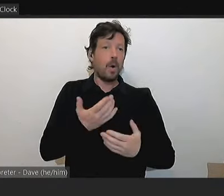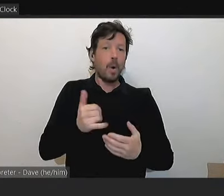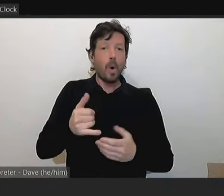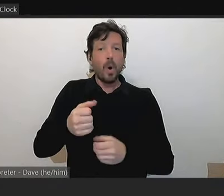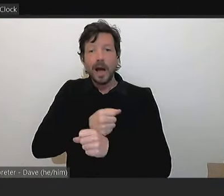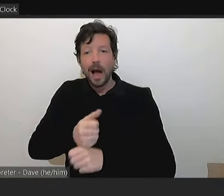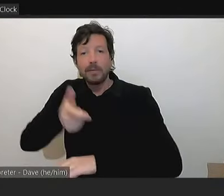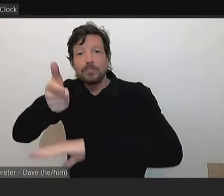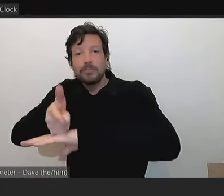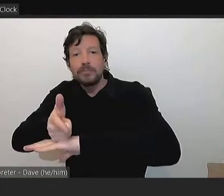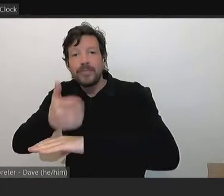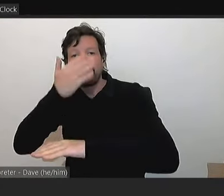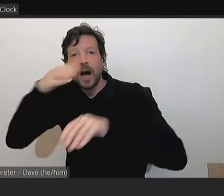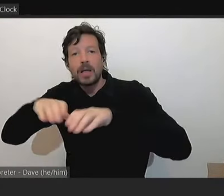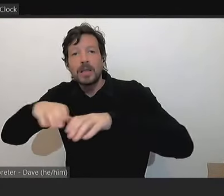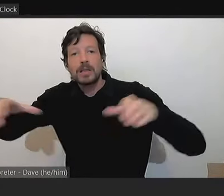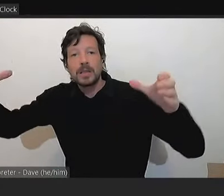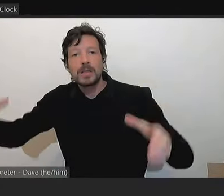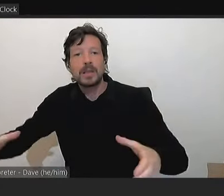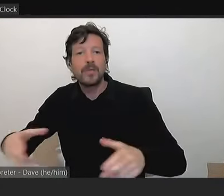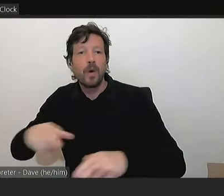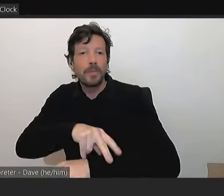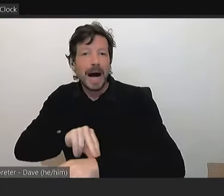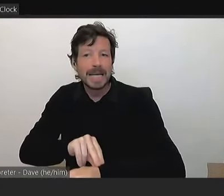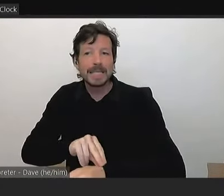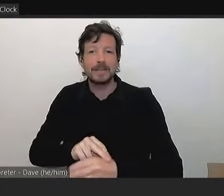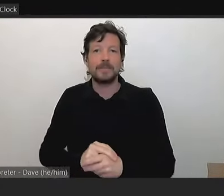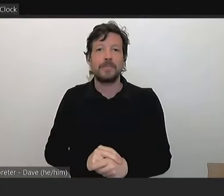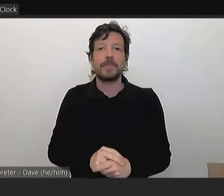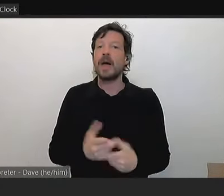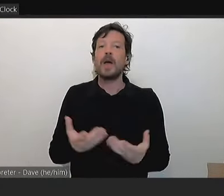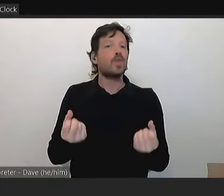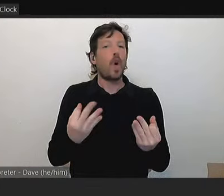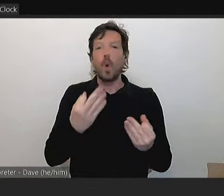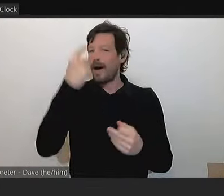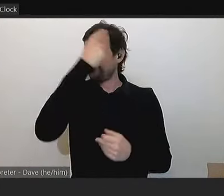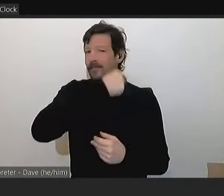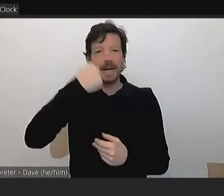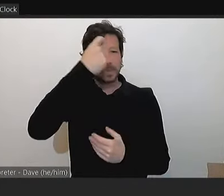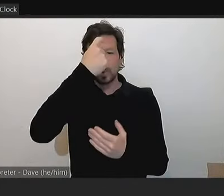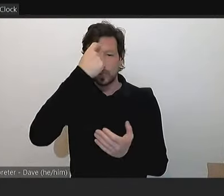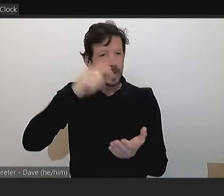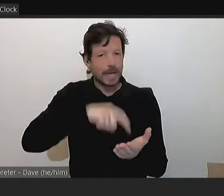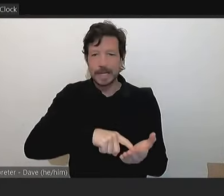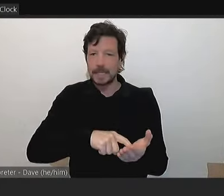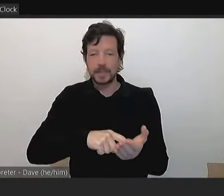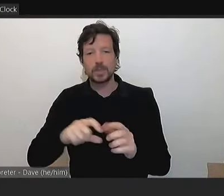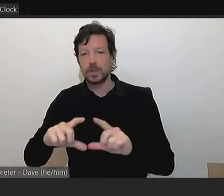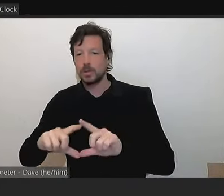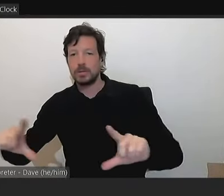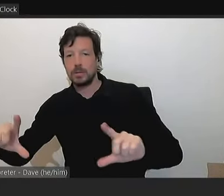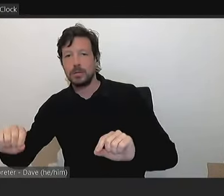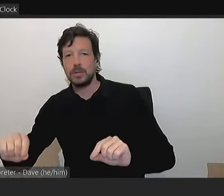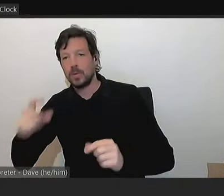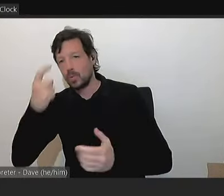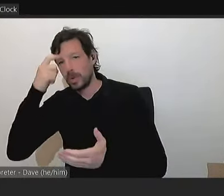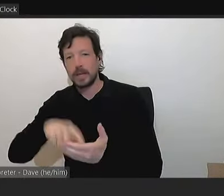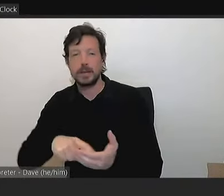enforcement vehicles. None of those activities use facial recognition or number plate recognition technology at the moment.